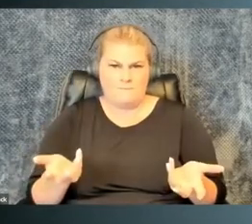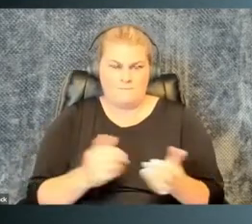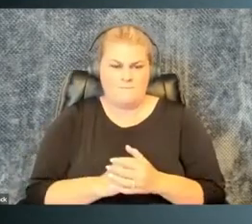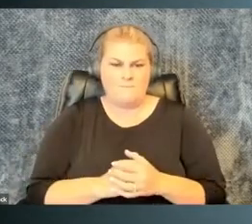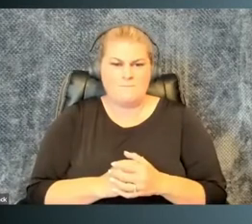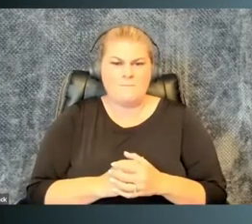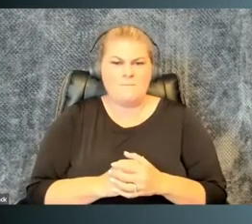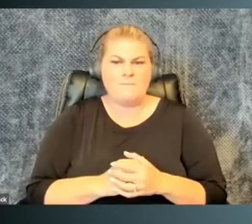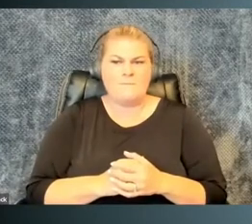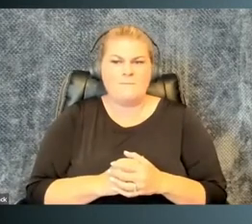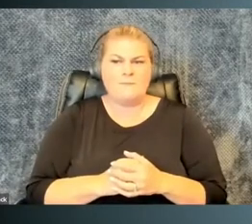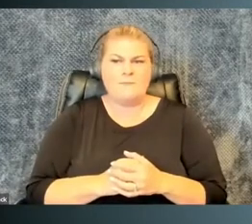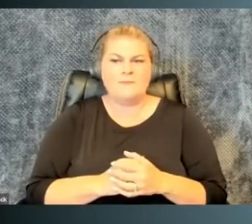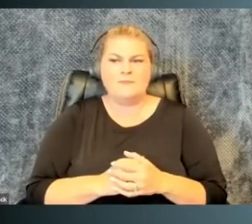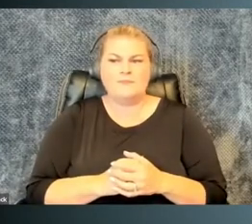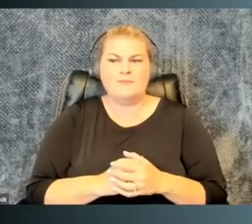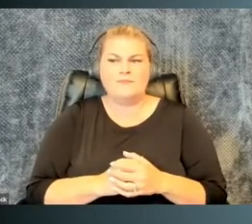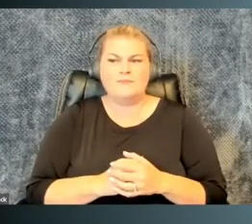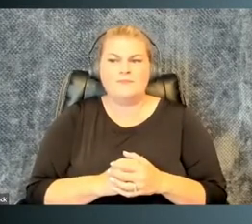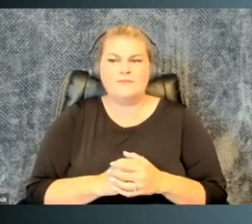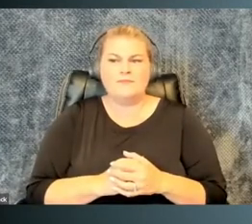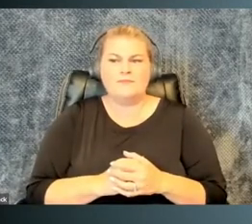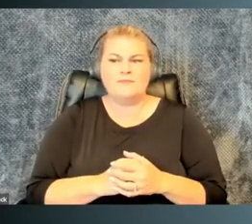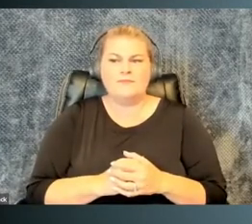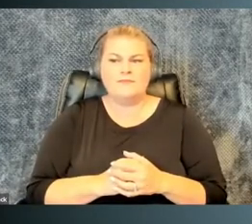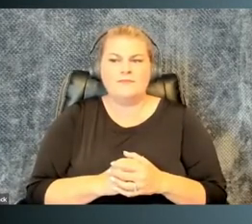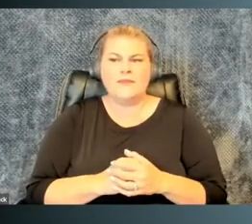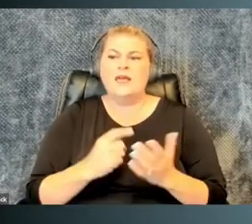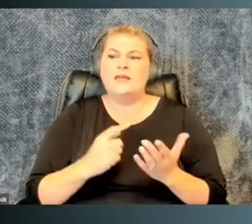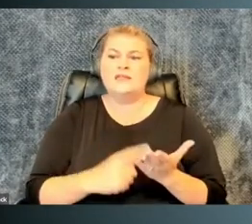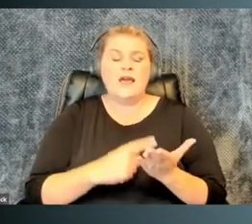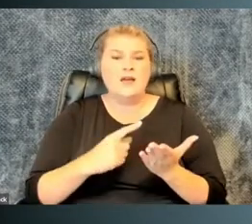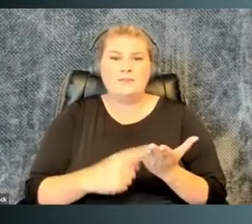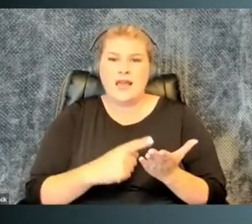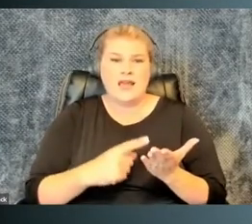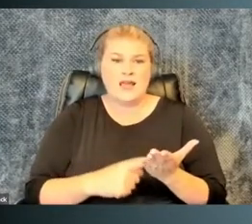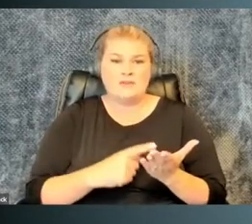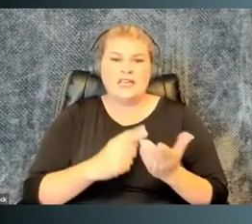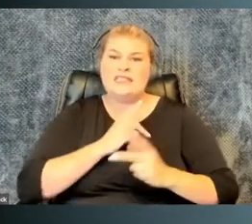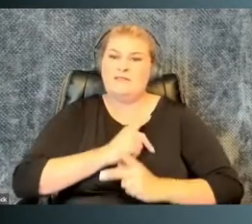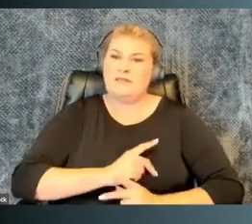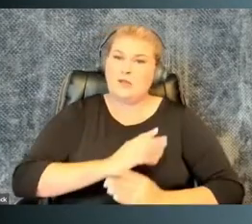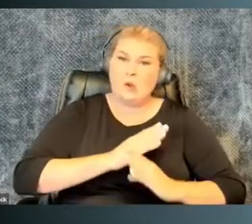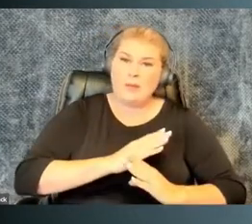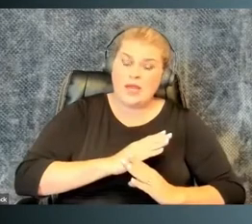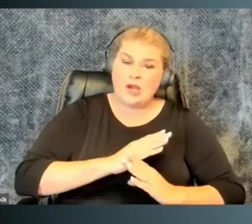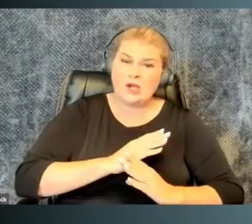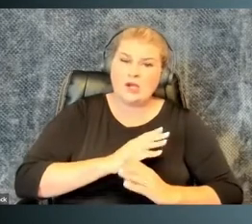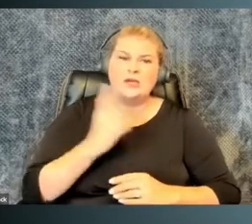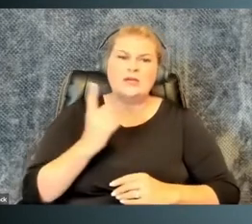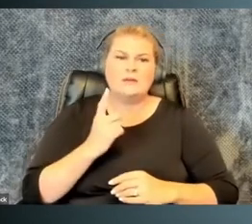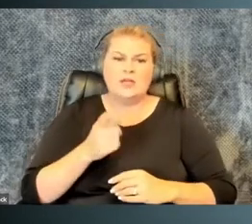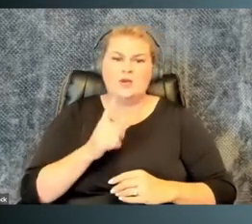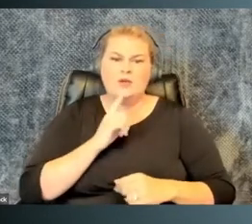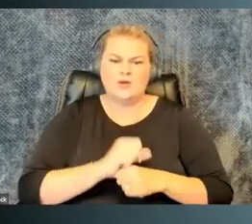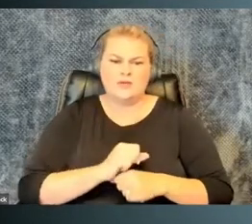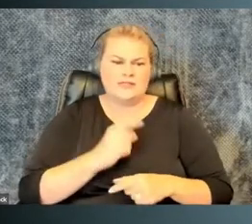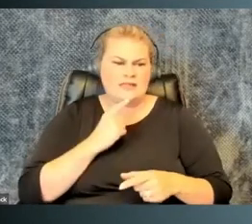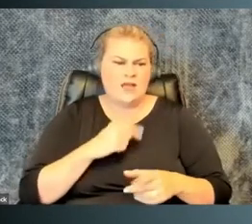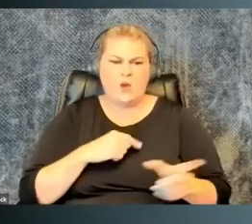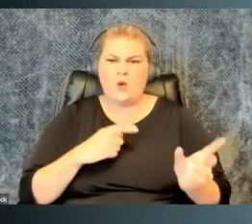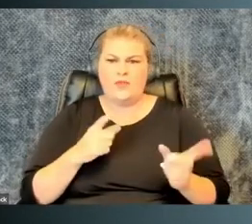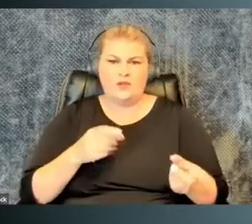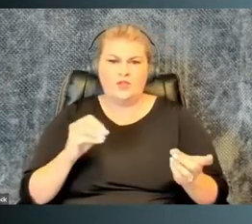what the problem is in the environment you're encountering. Sometimes, you know, it's a physical